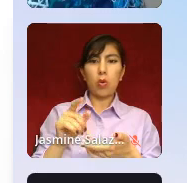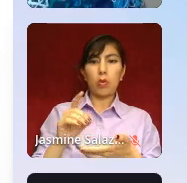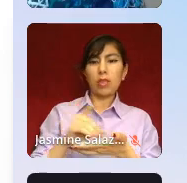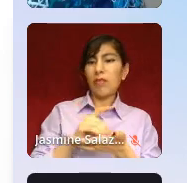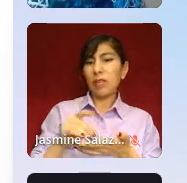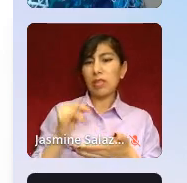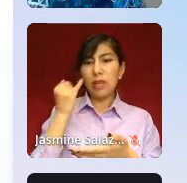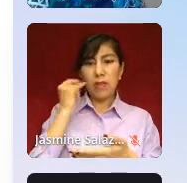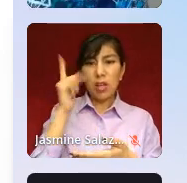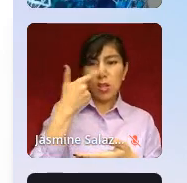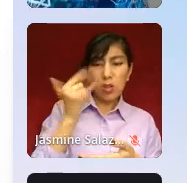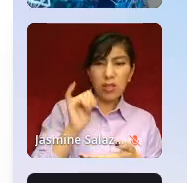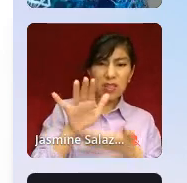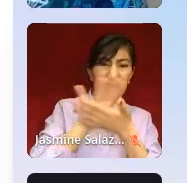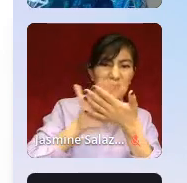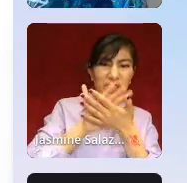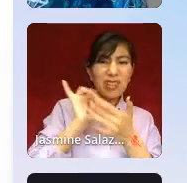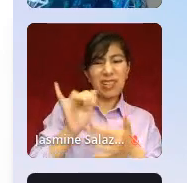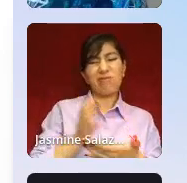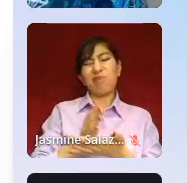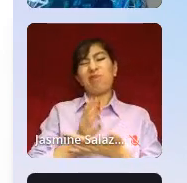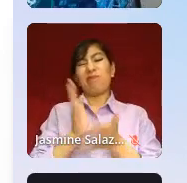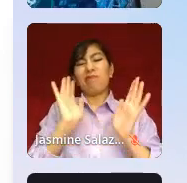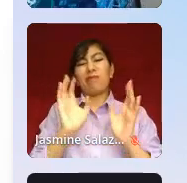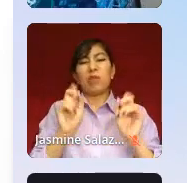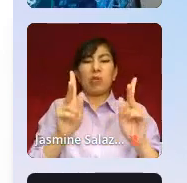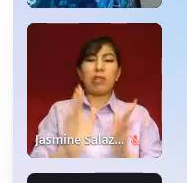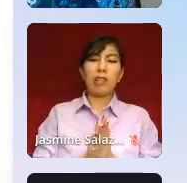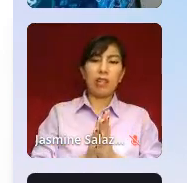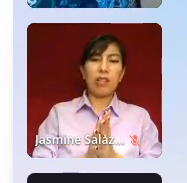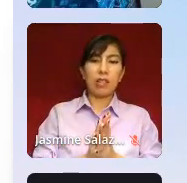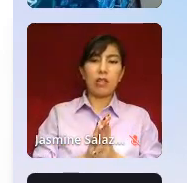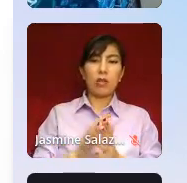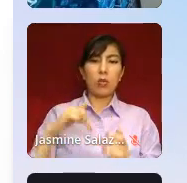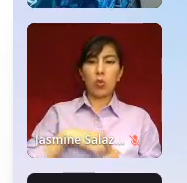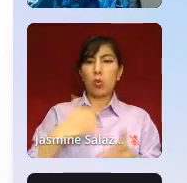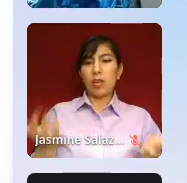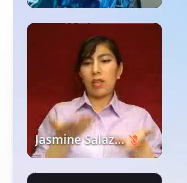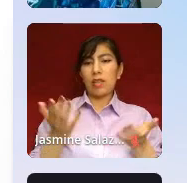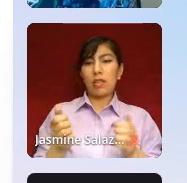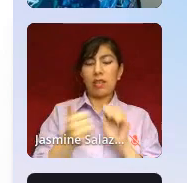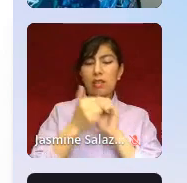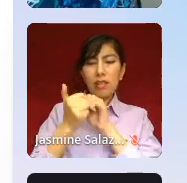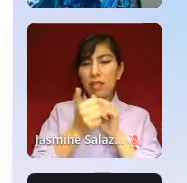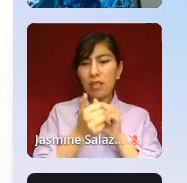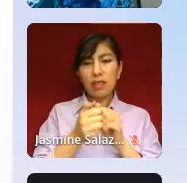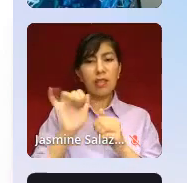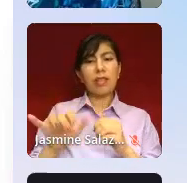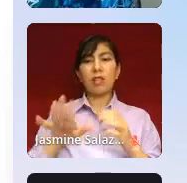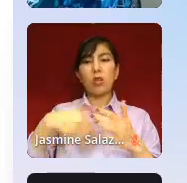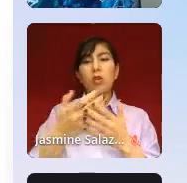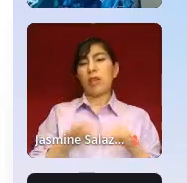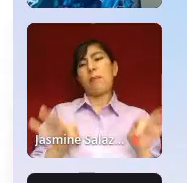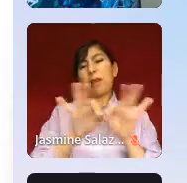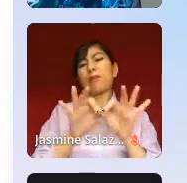look a little grainy, that's all right. That's okay. We're here. We're here together and that's all that matters.